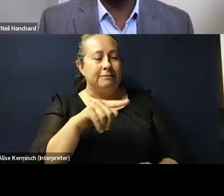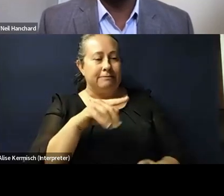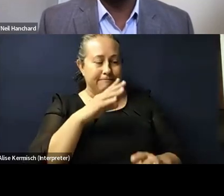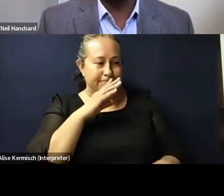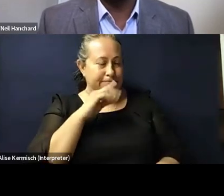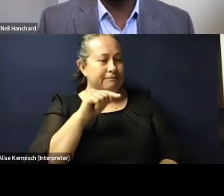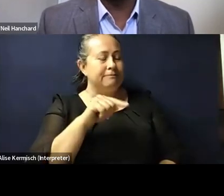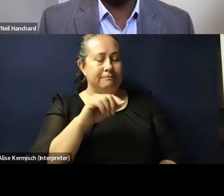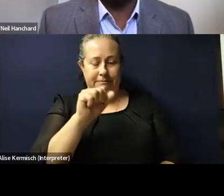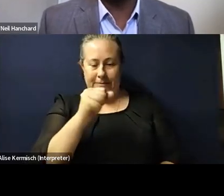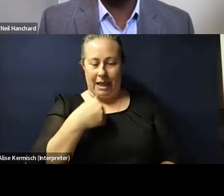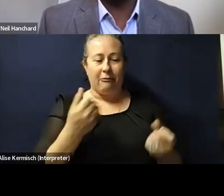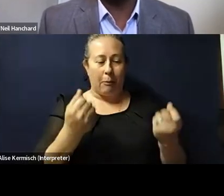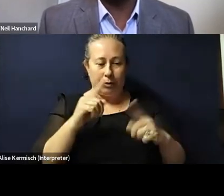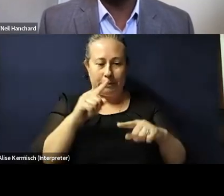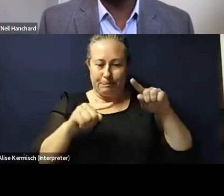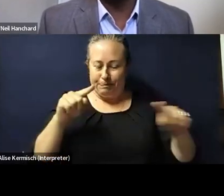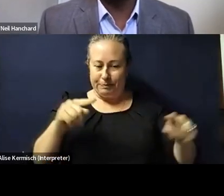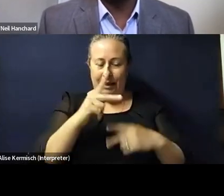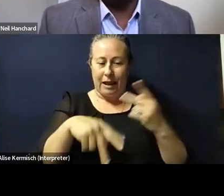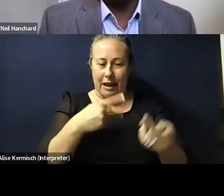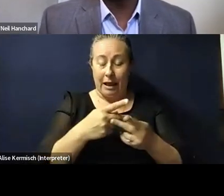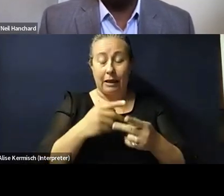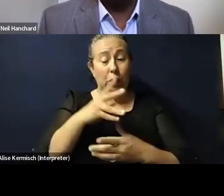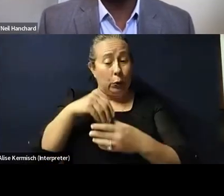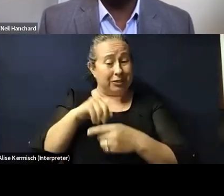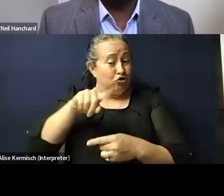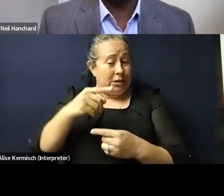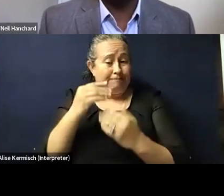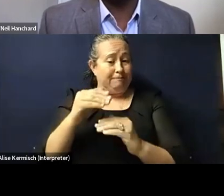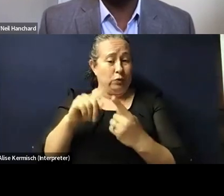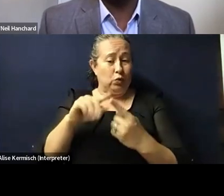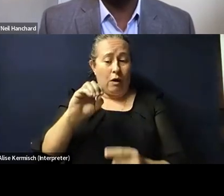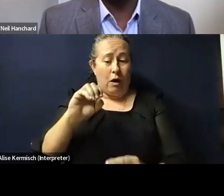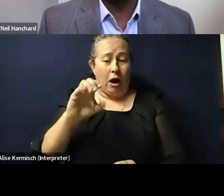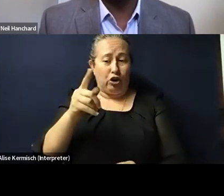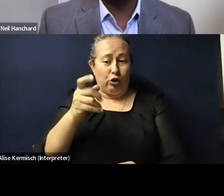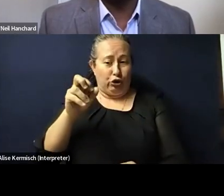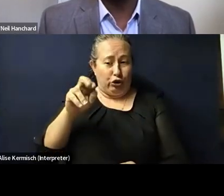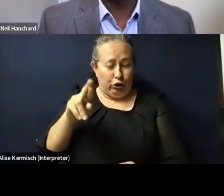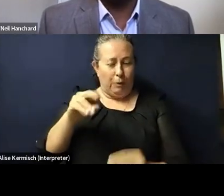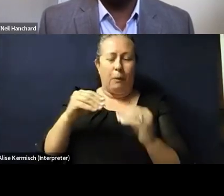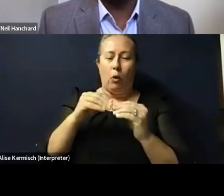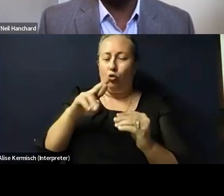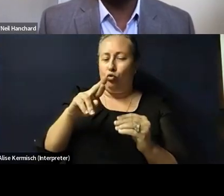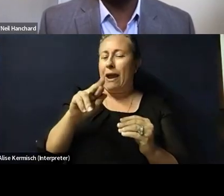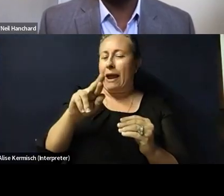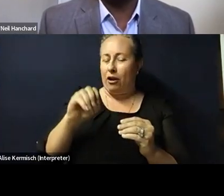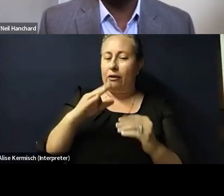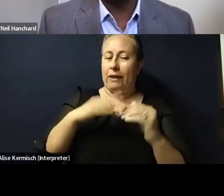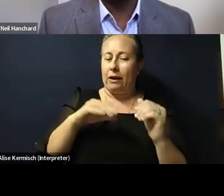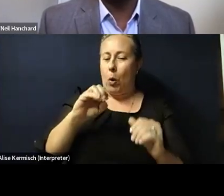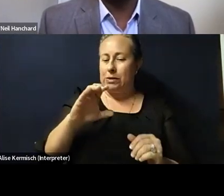multiple kinds of albinism, including just ocular albinism, um, which is much, much rarer than OCA2.